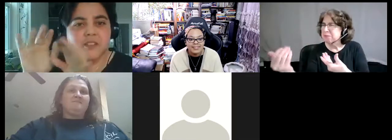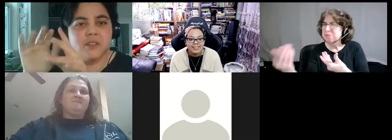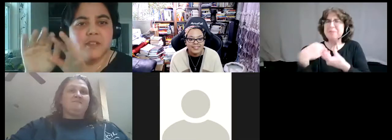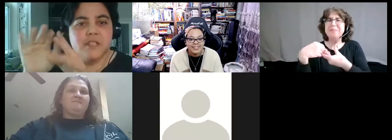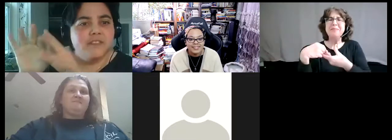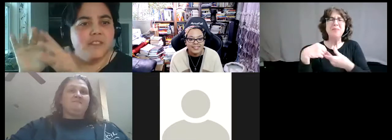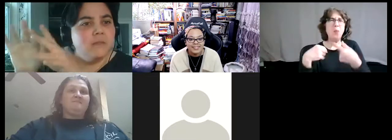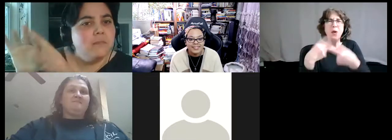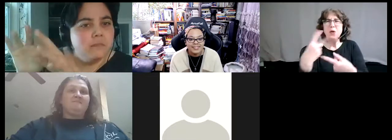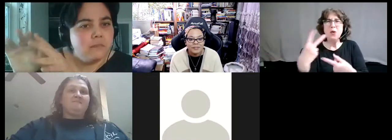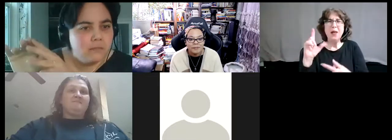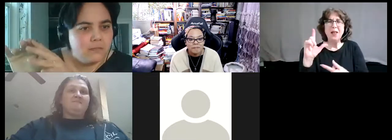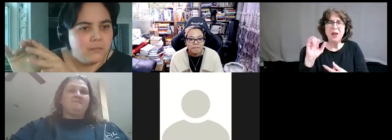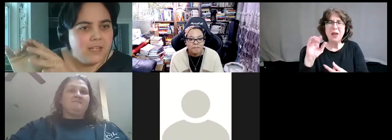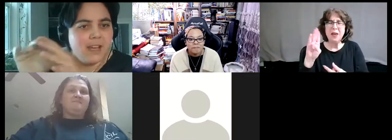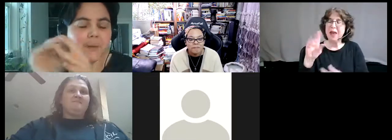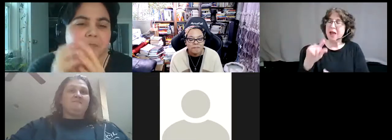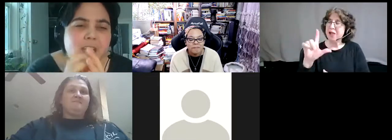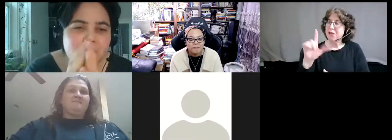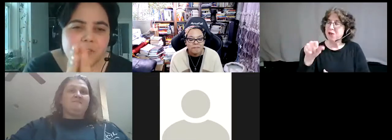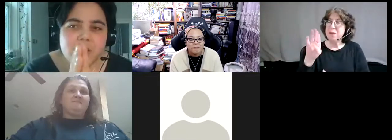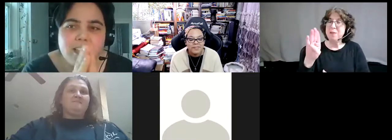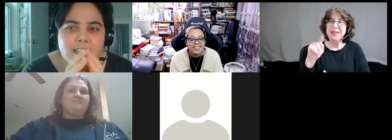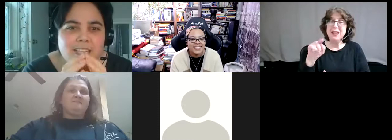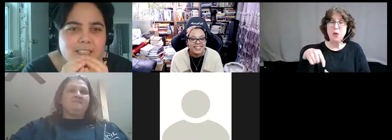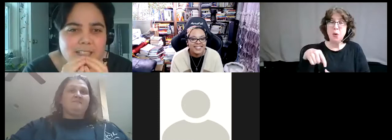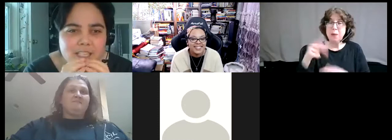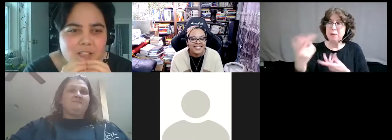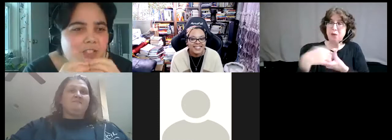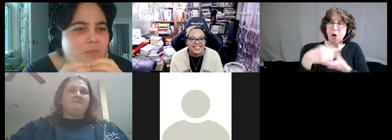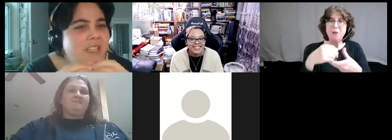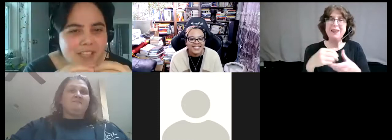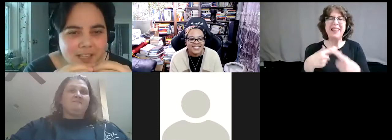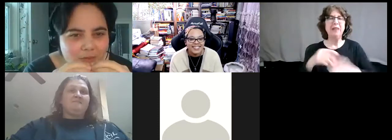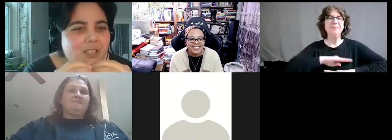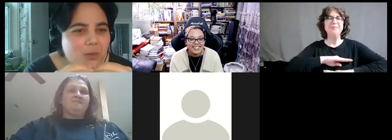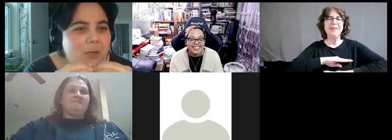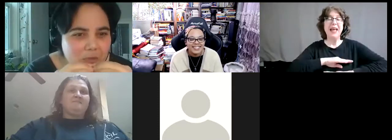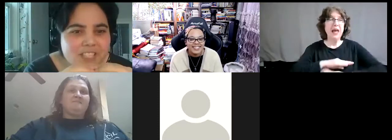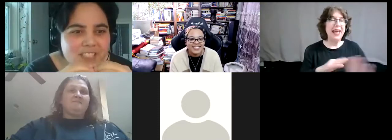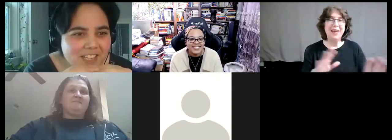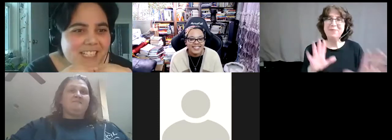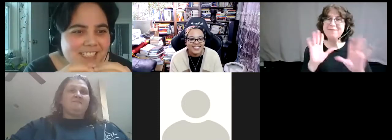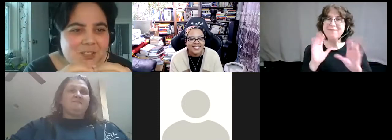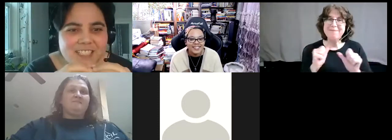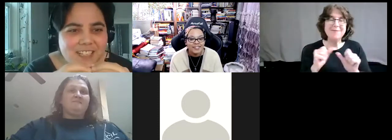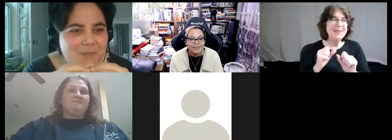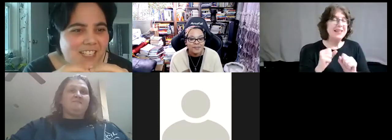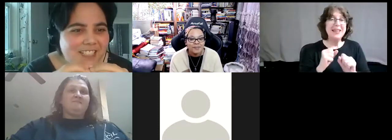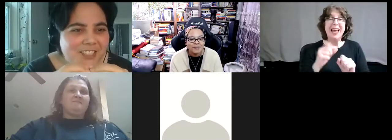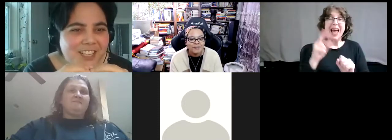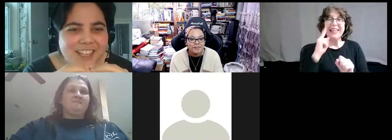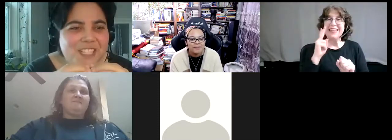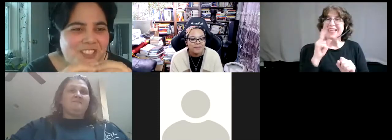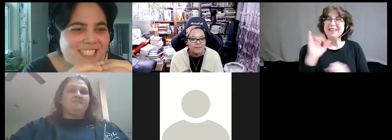matter of sort of shuffling. And I feel like that is a huge myth that I really want to break down. And I see Christiana